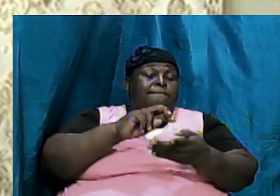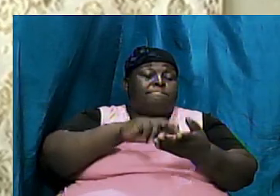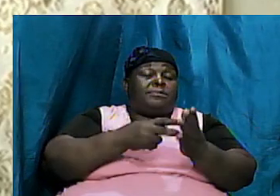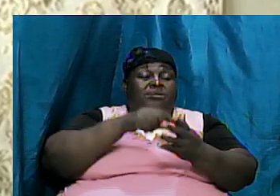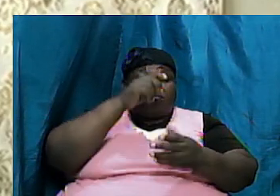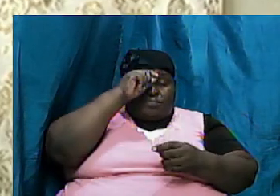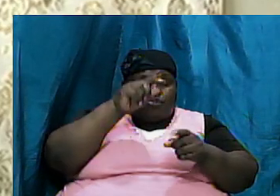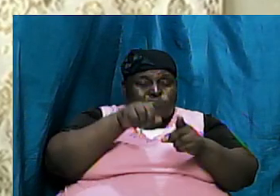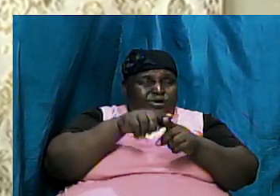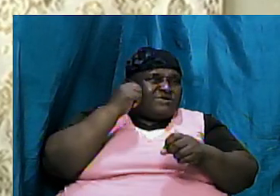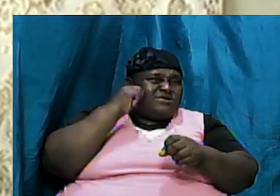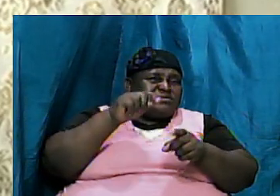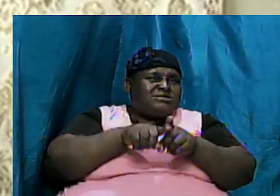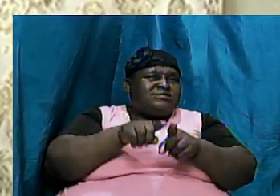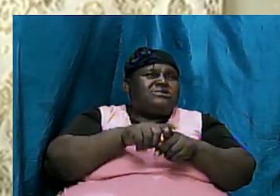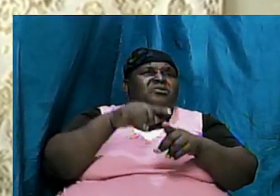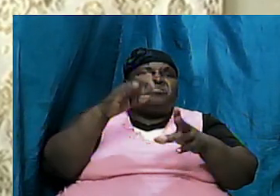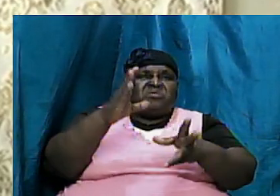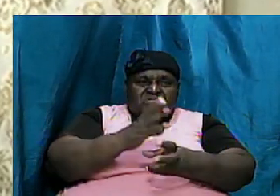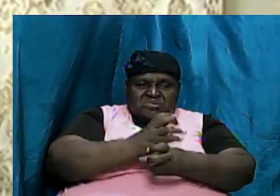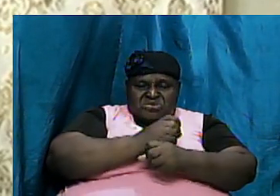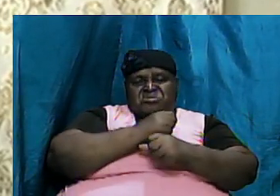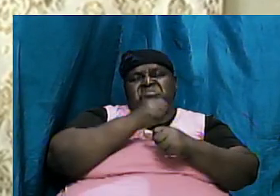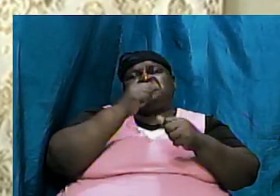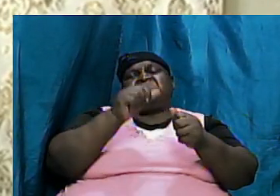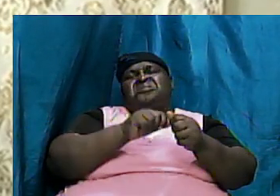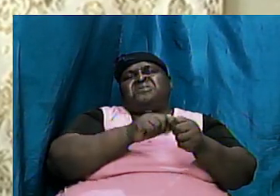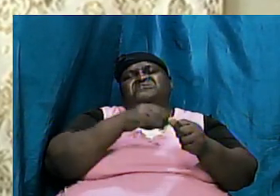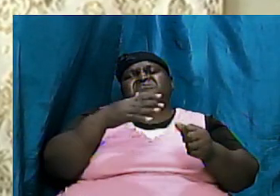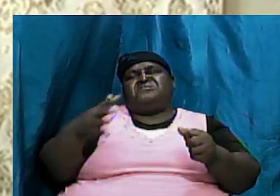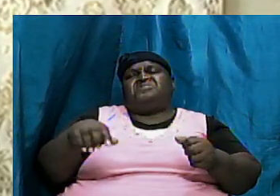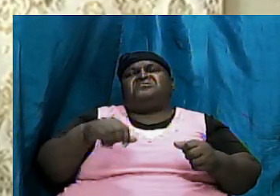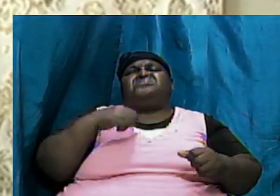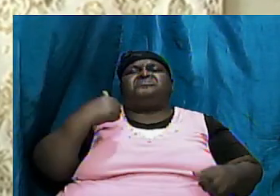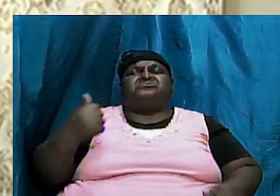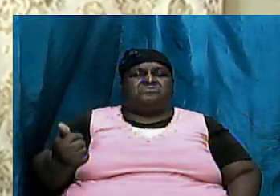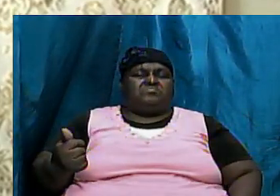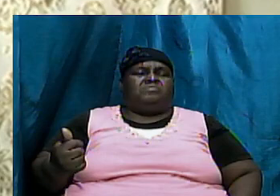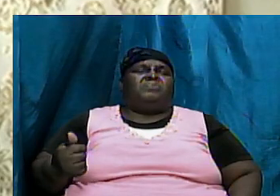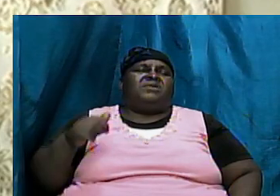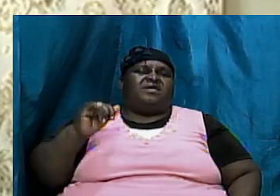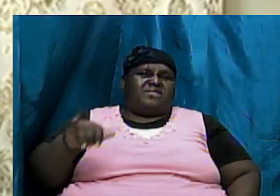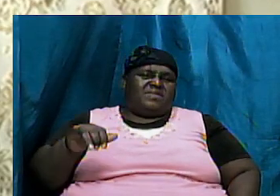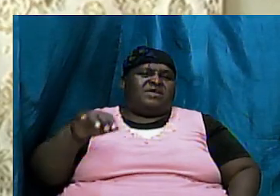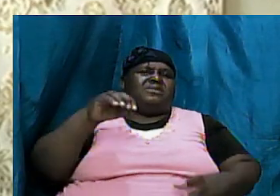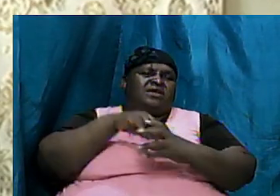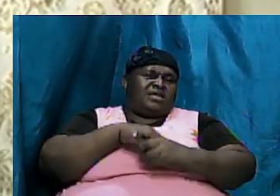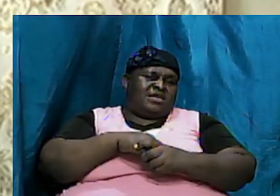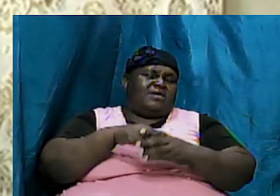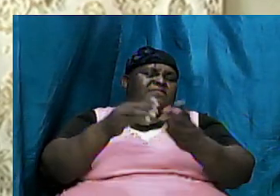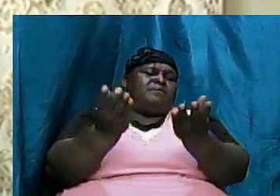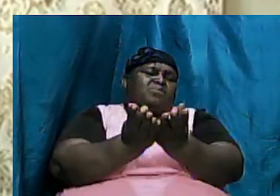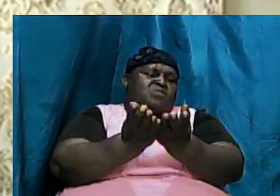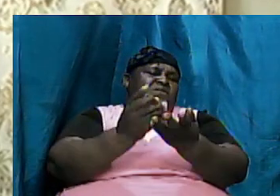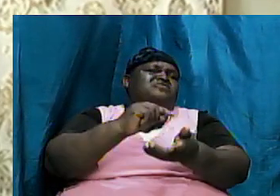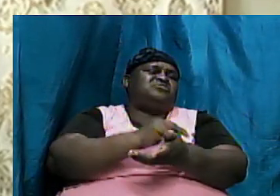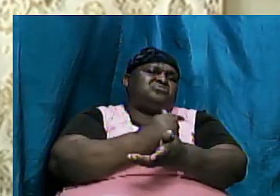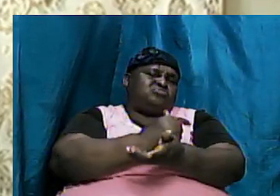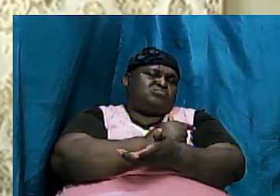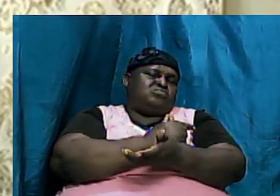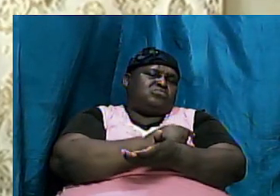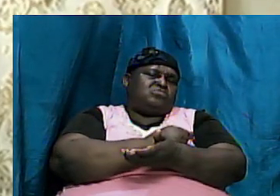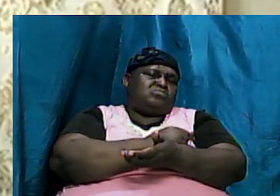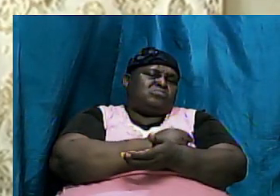sisters that we can take everything else that is in the book of Genesis and in by